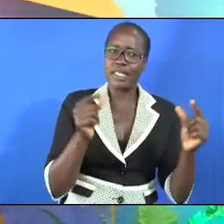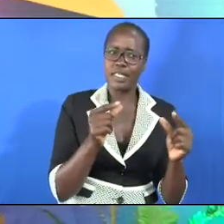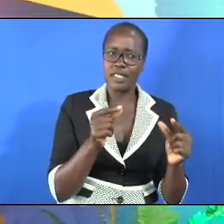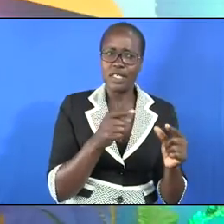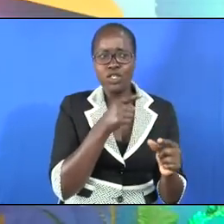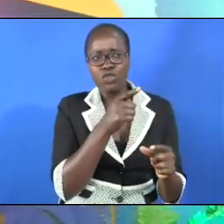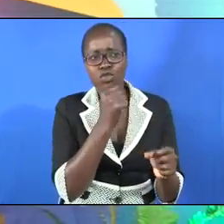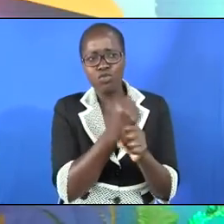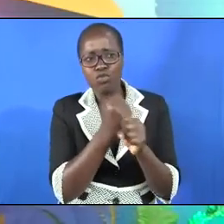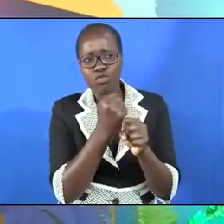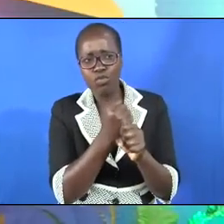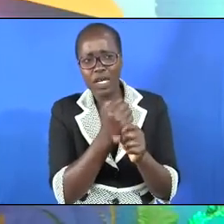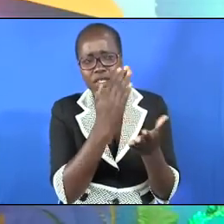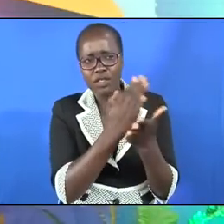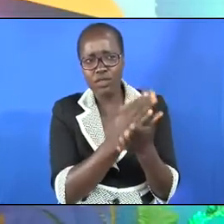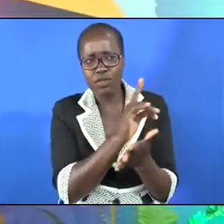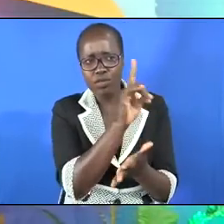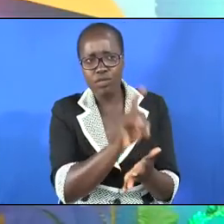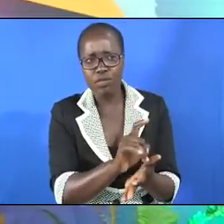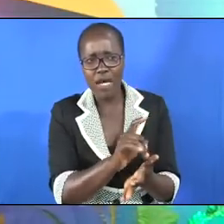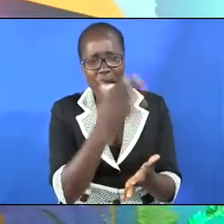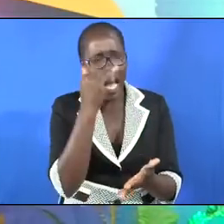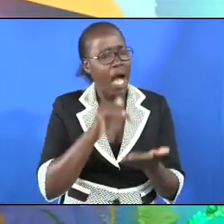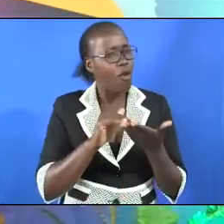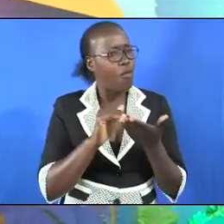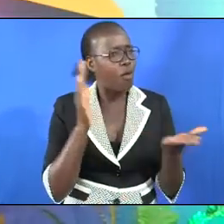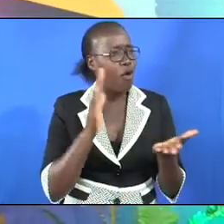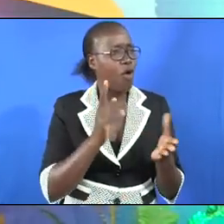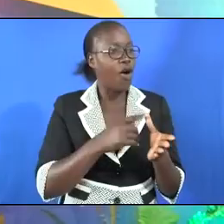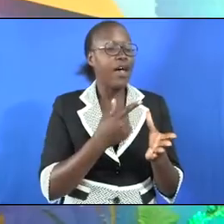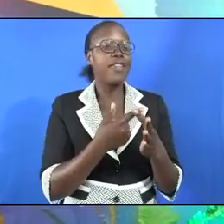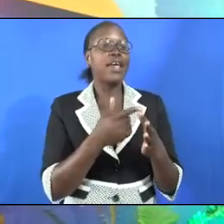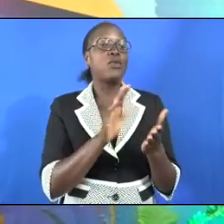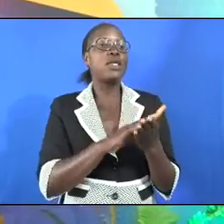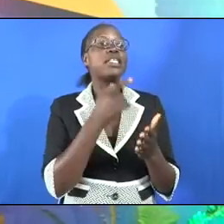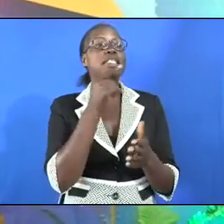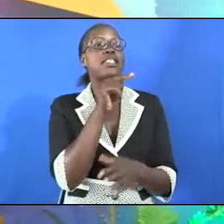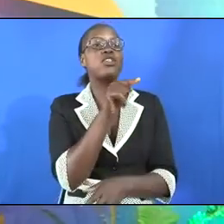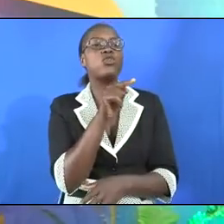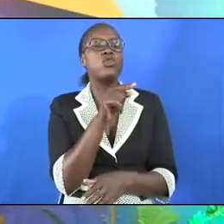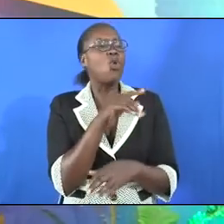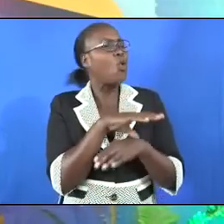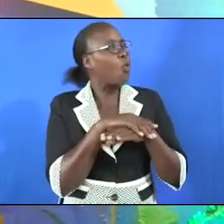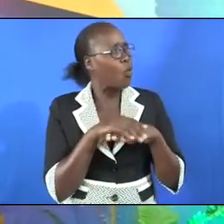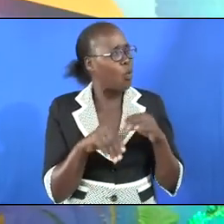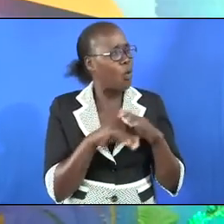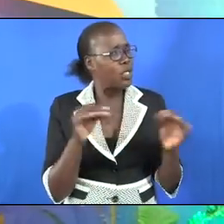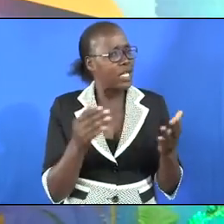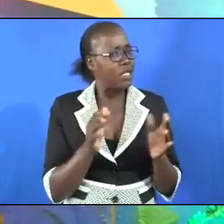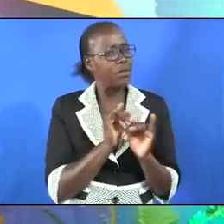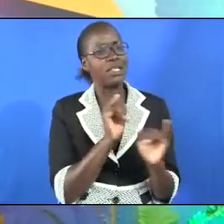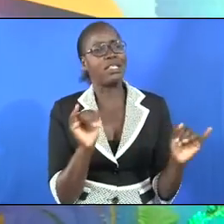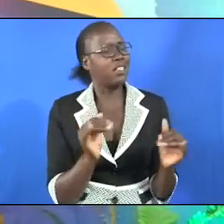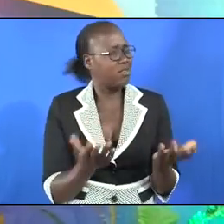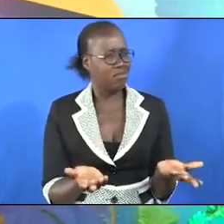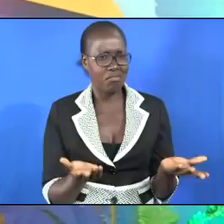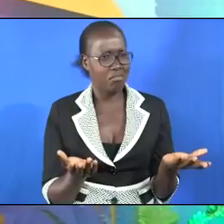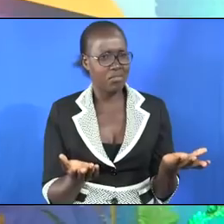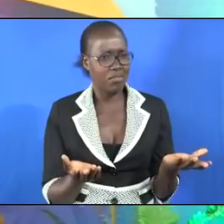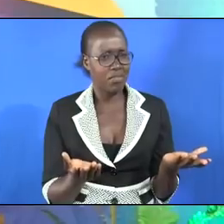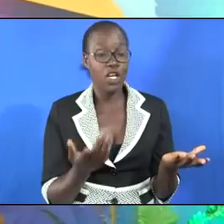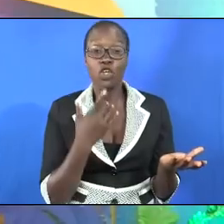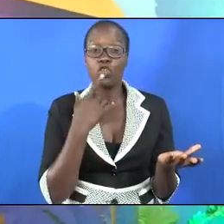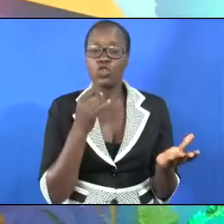would you not have done it? How much more than when he says to you, wash and be clean? So